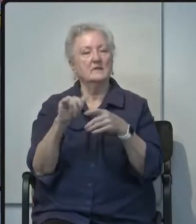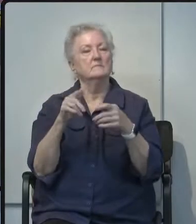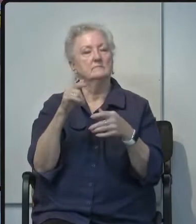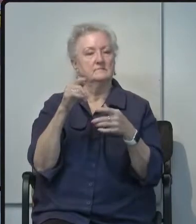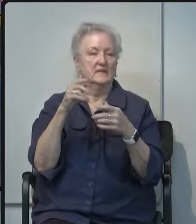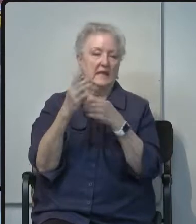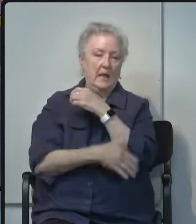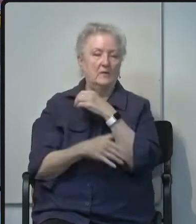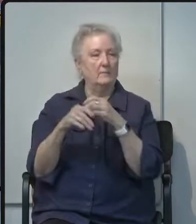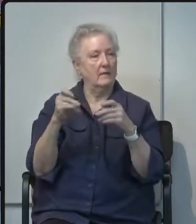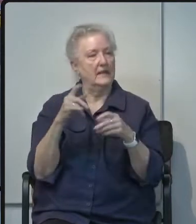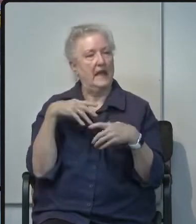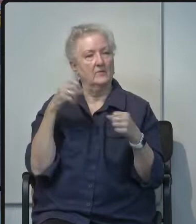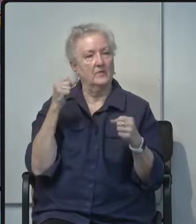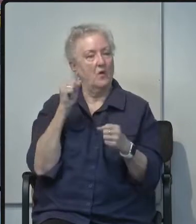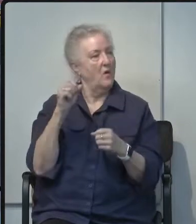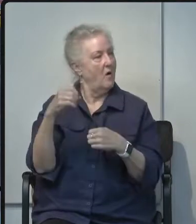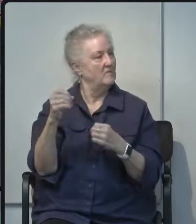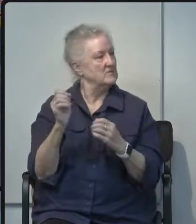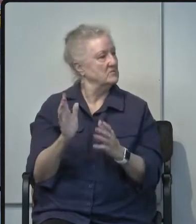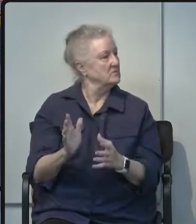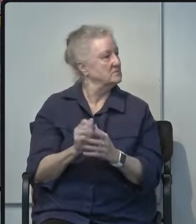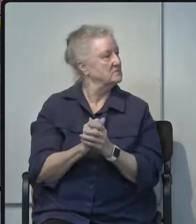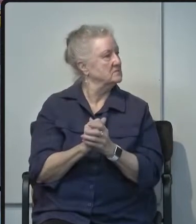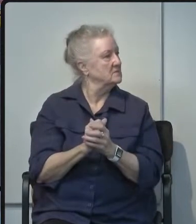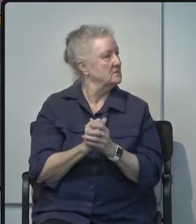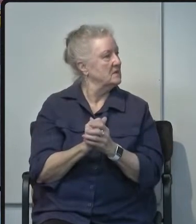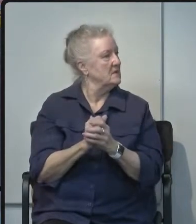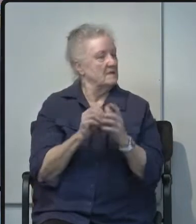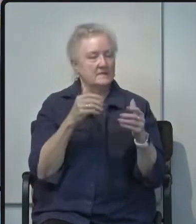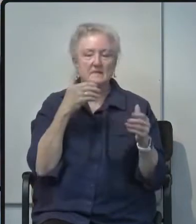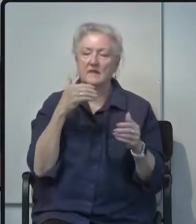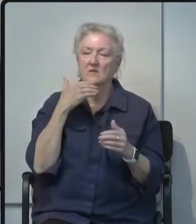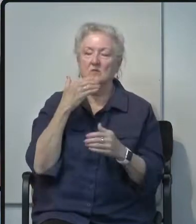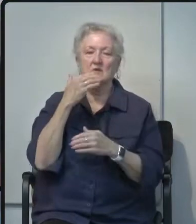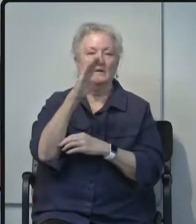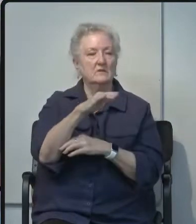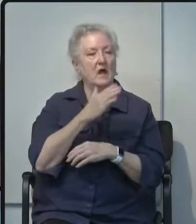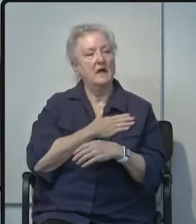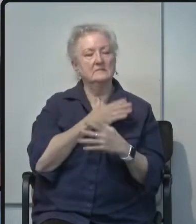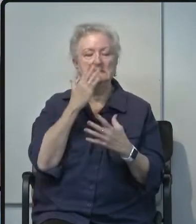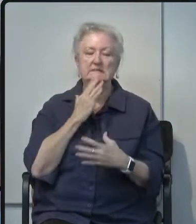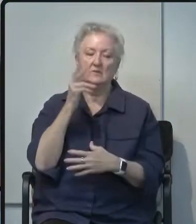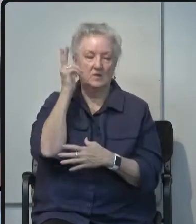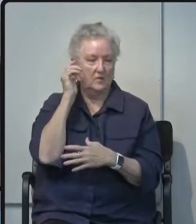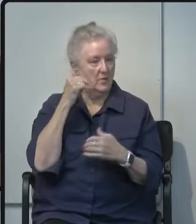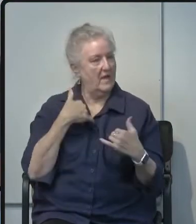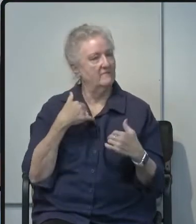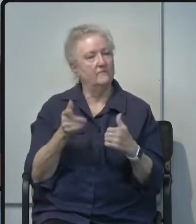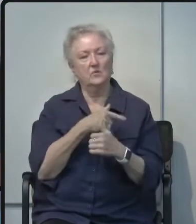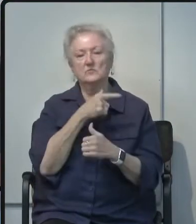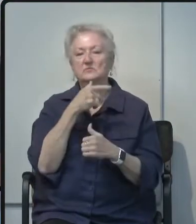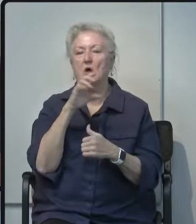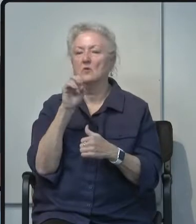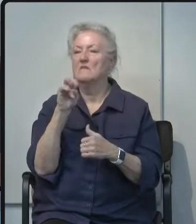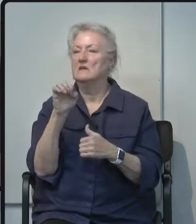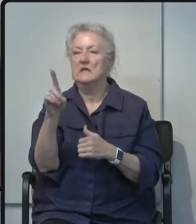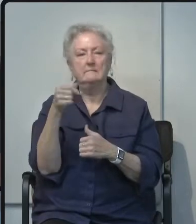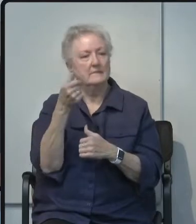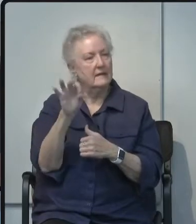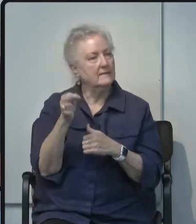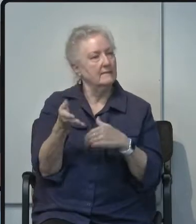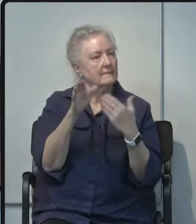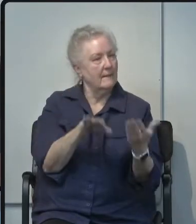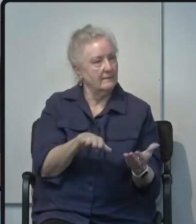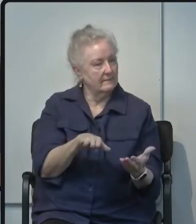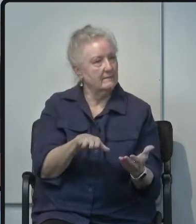good afternoon everyone I'm saddened to hear that we had our first kovat 19 related